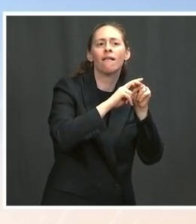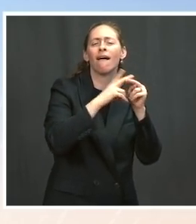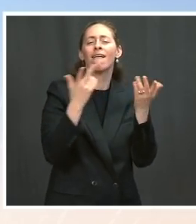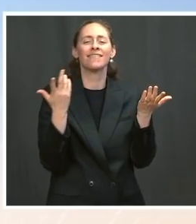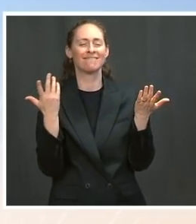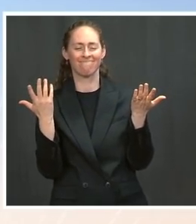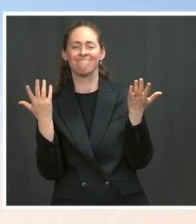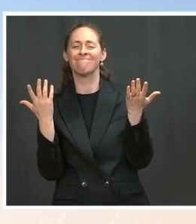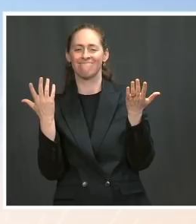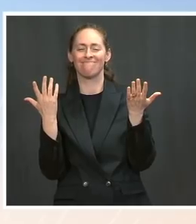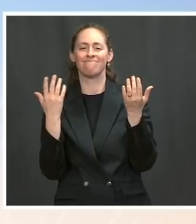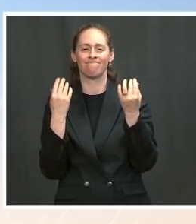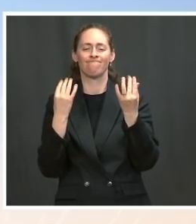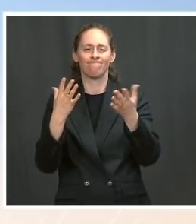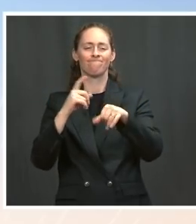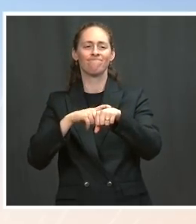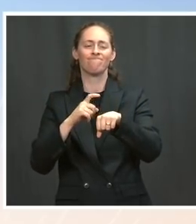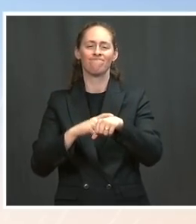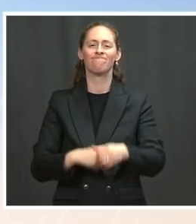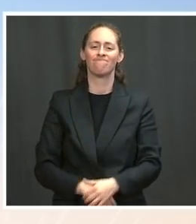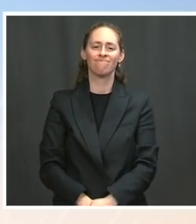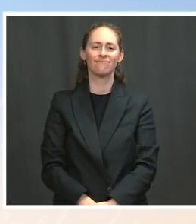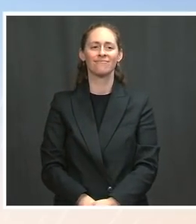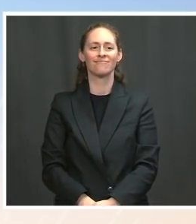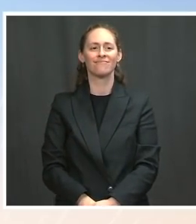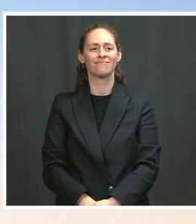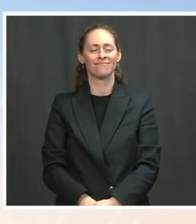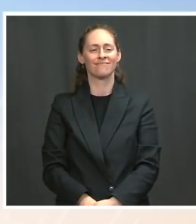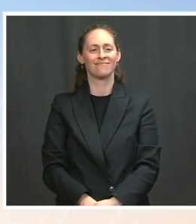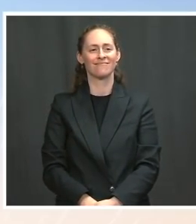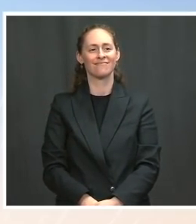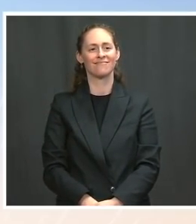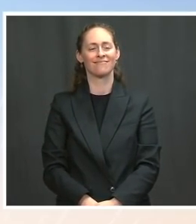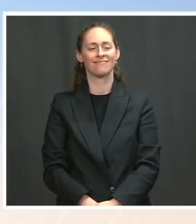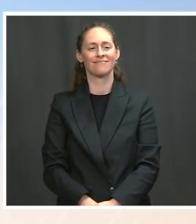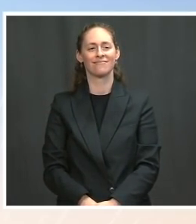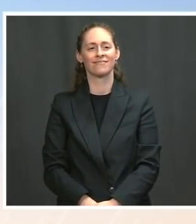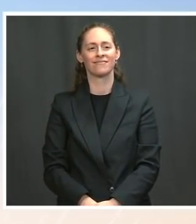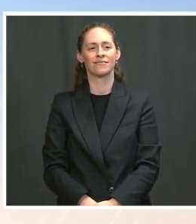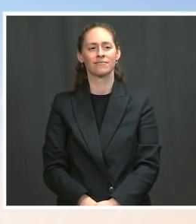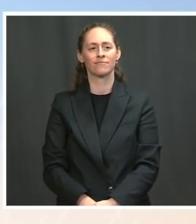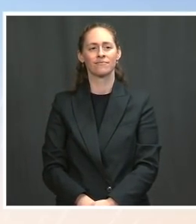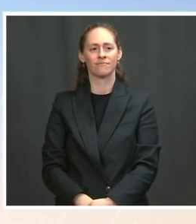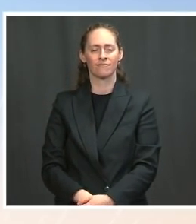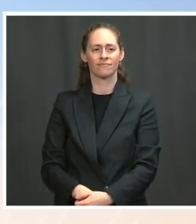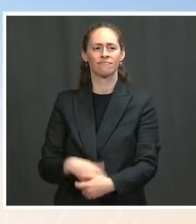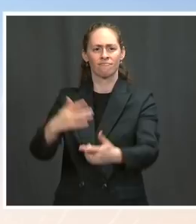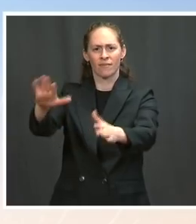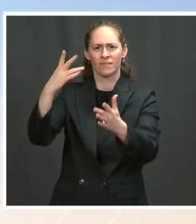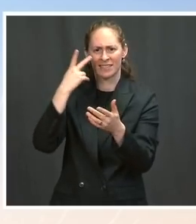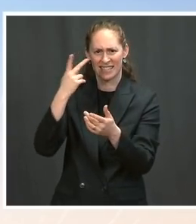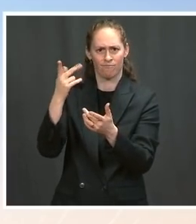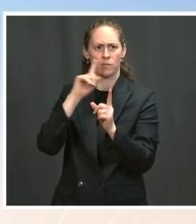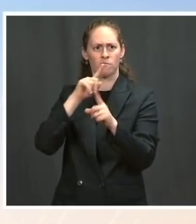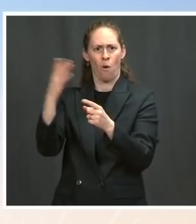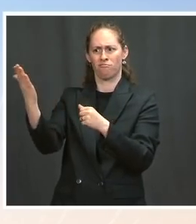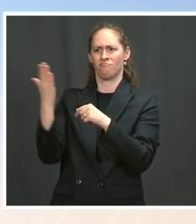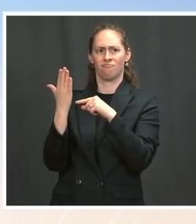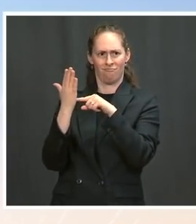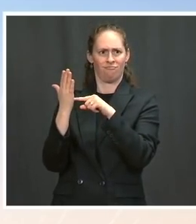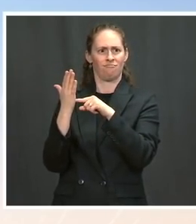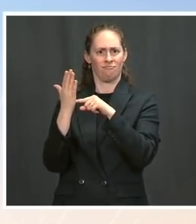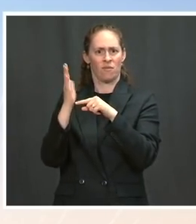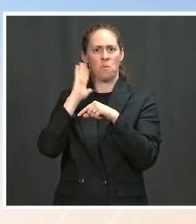data that suggested over 700,000 jobs would be created. Unemployment